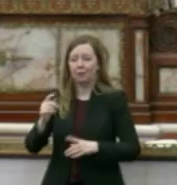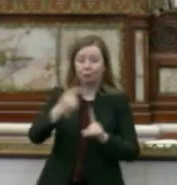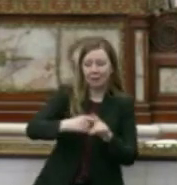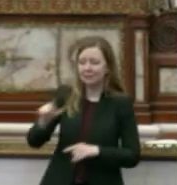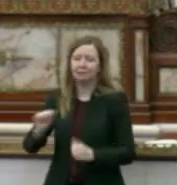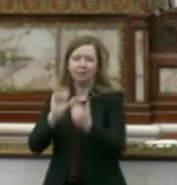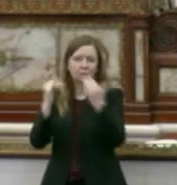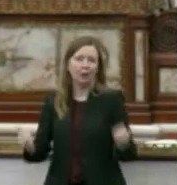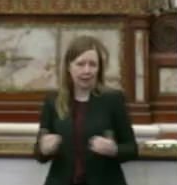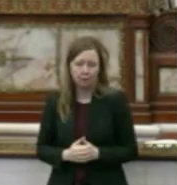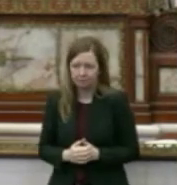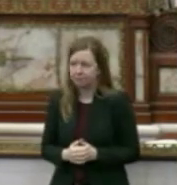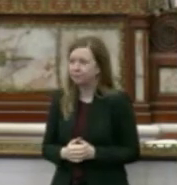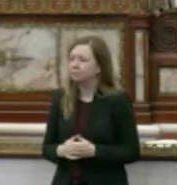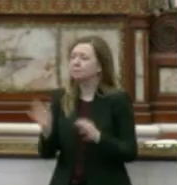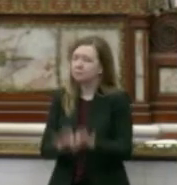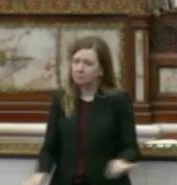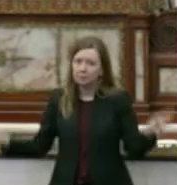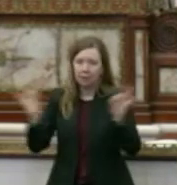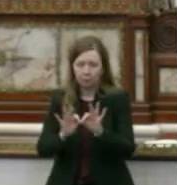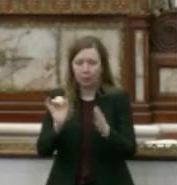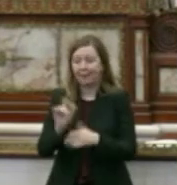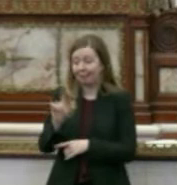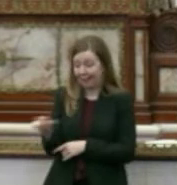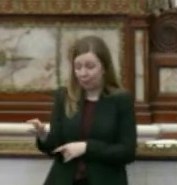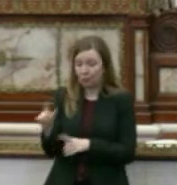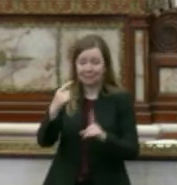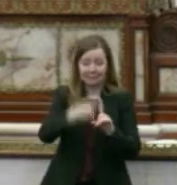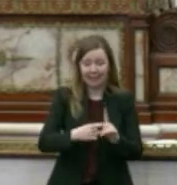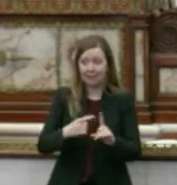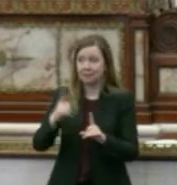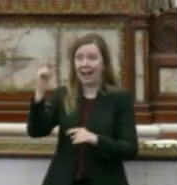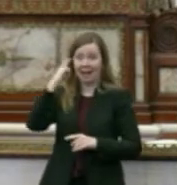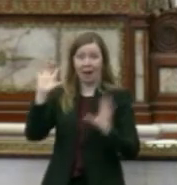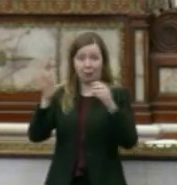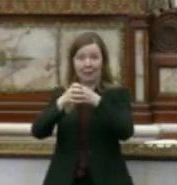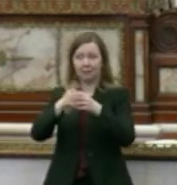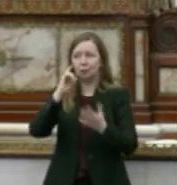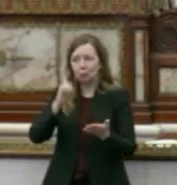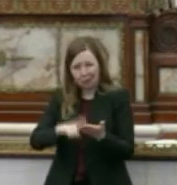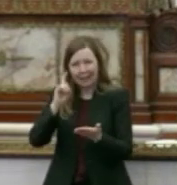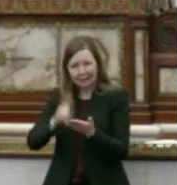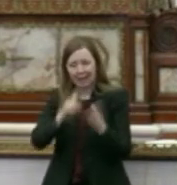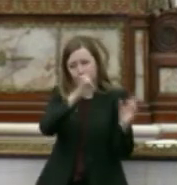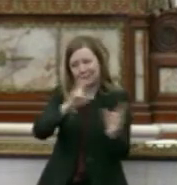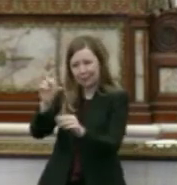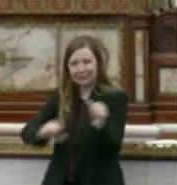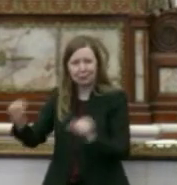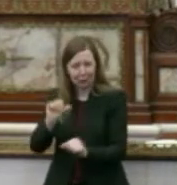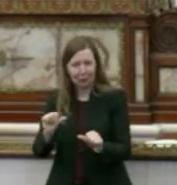right now. It is important that landlords, tenants and governing bodies recognize and respect each other's